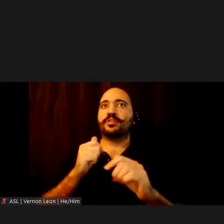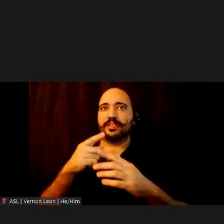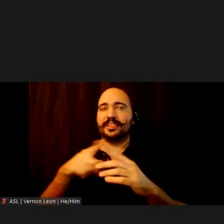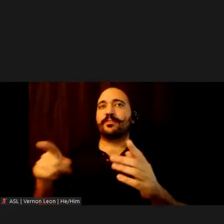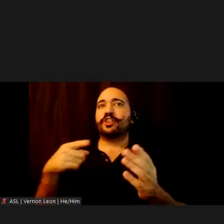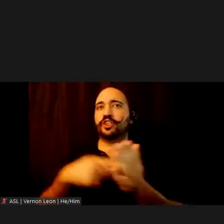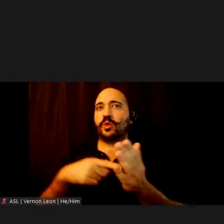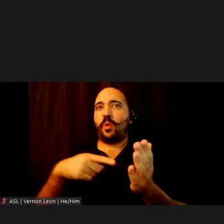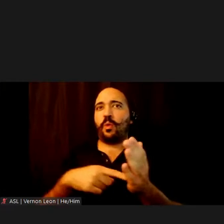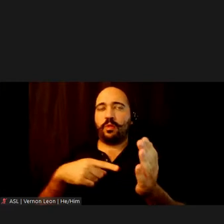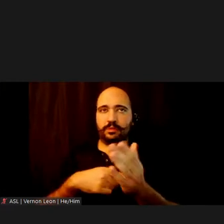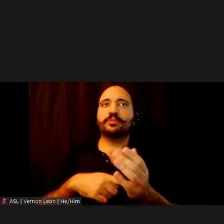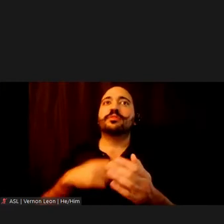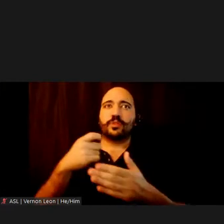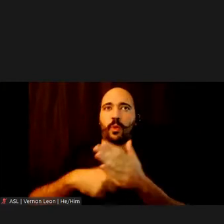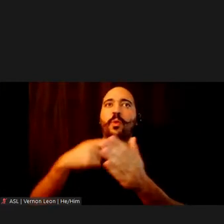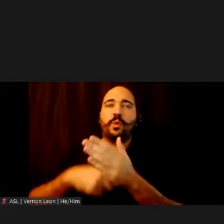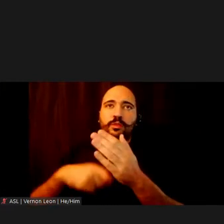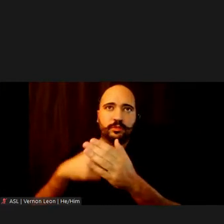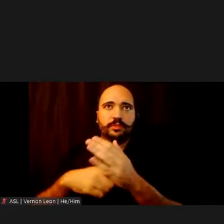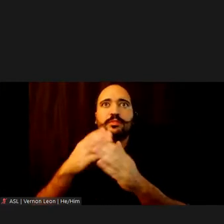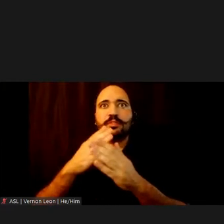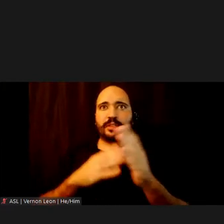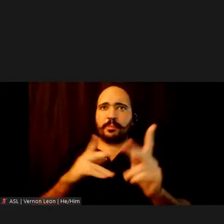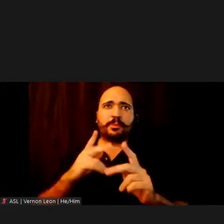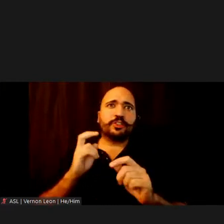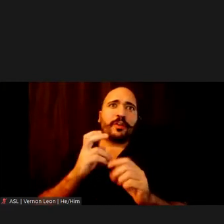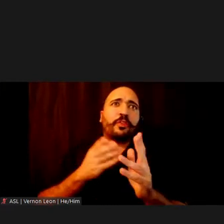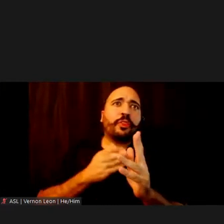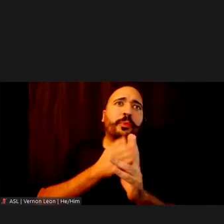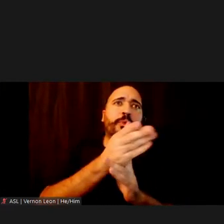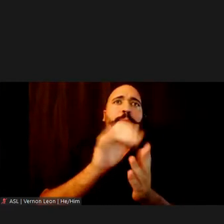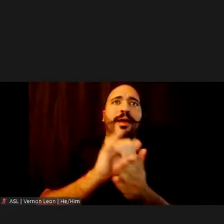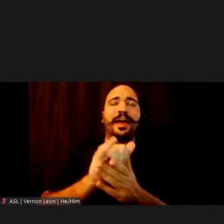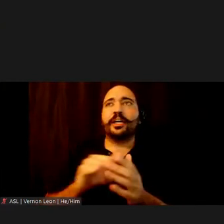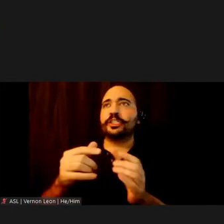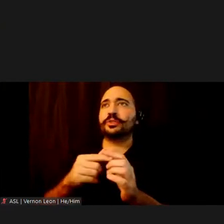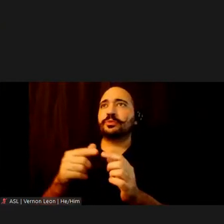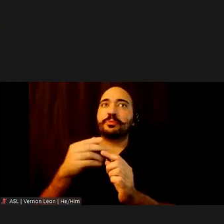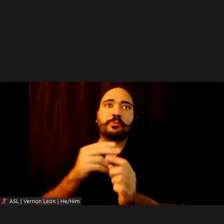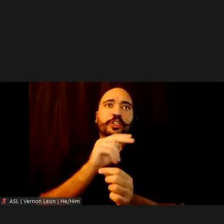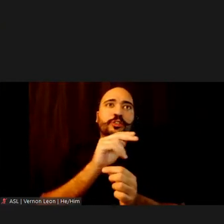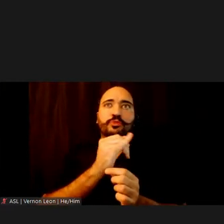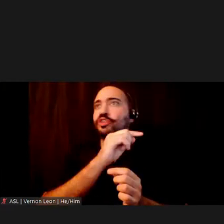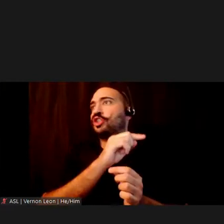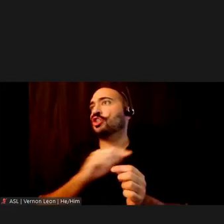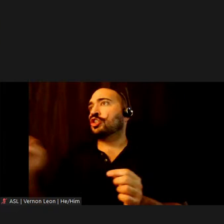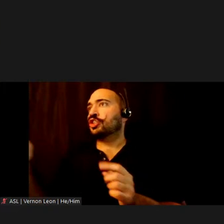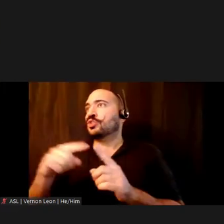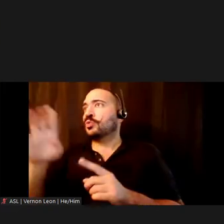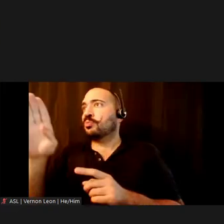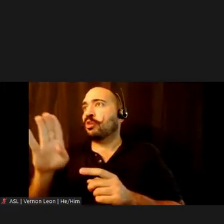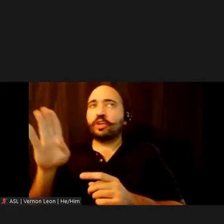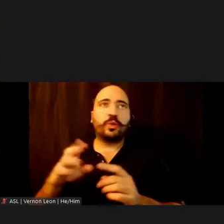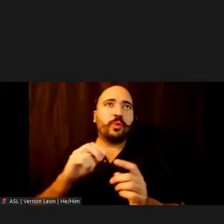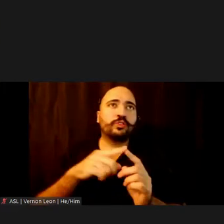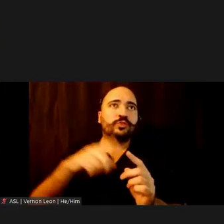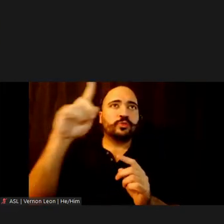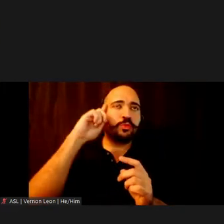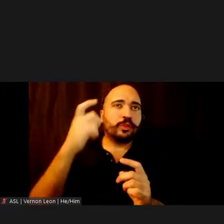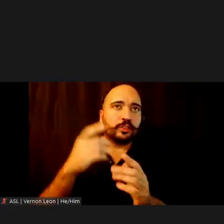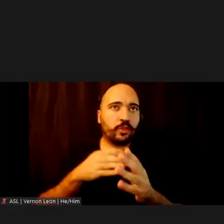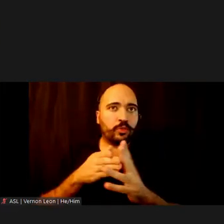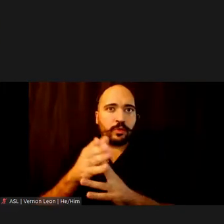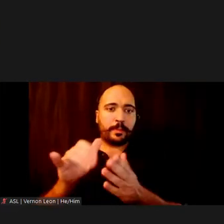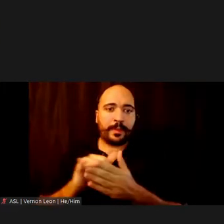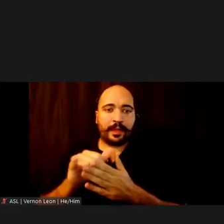travel through Manhattan, although their destination is elsewhere. For example, you may travel from New Jersey to Brooklyn or the Bronx by going through Manhattan. Preliminary modeling